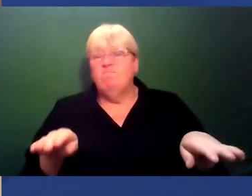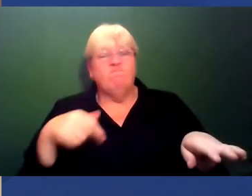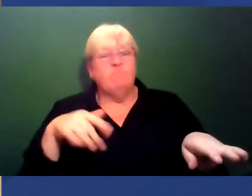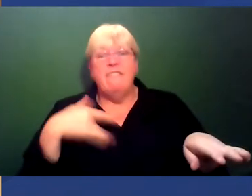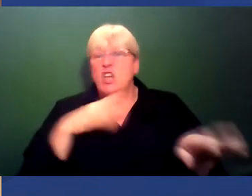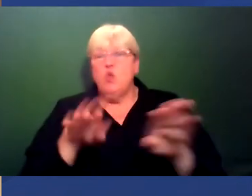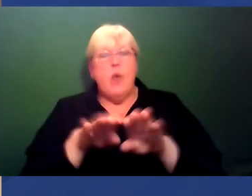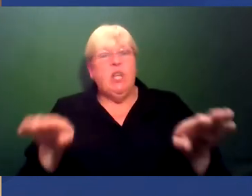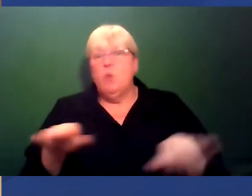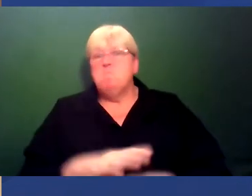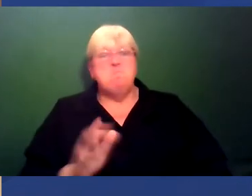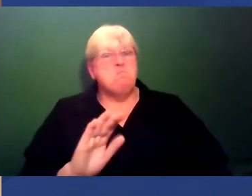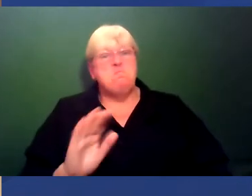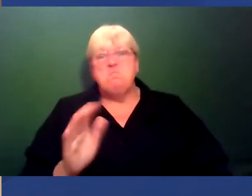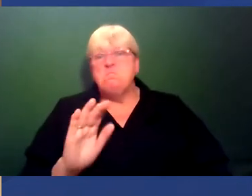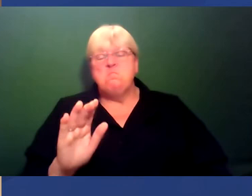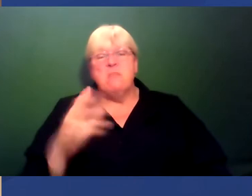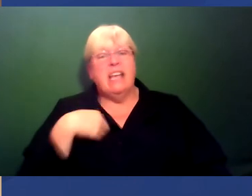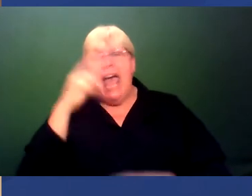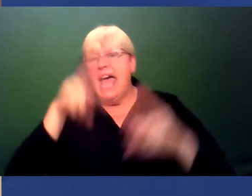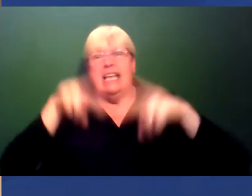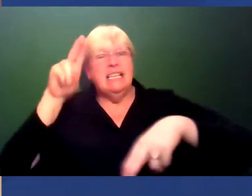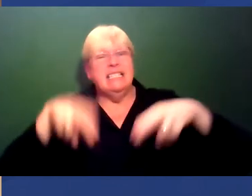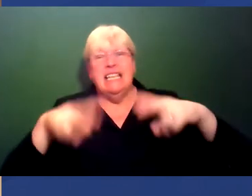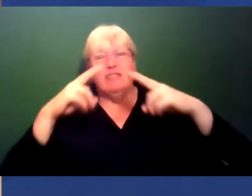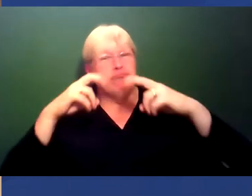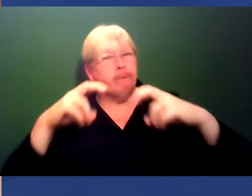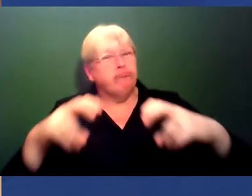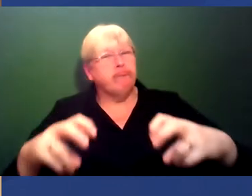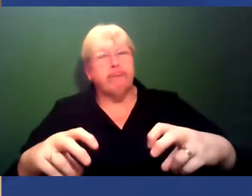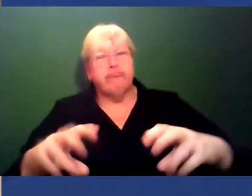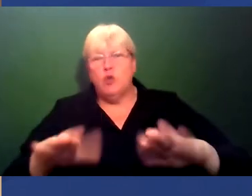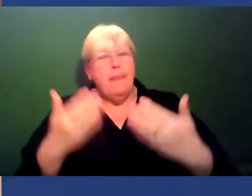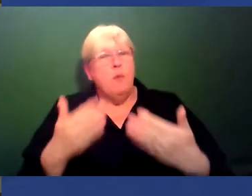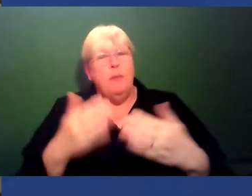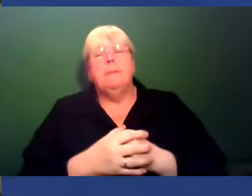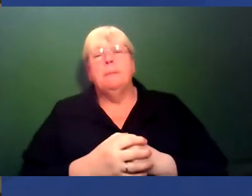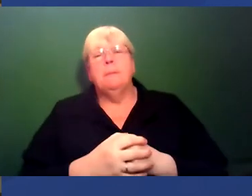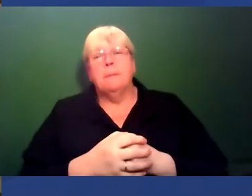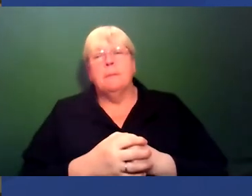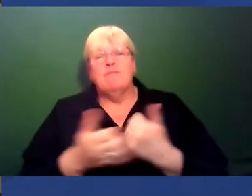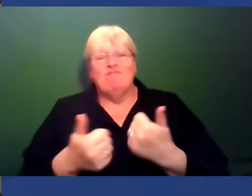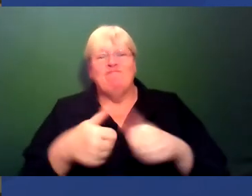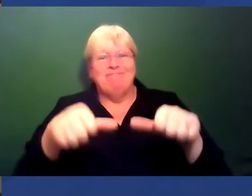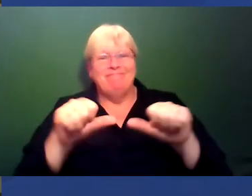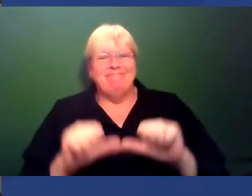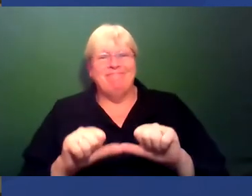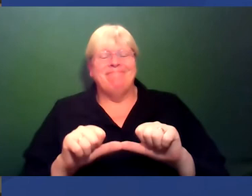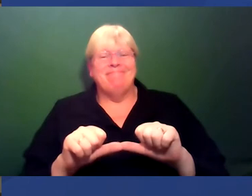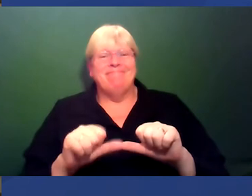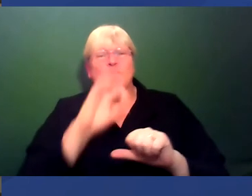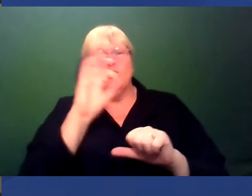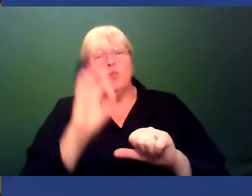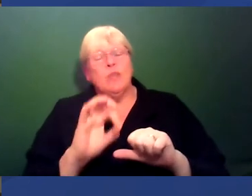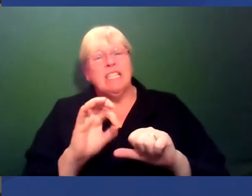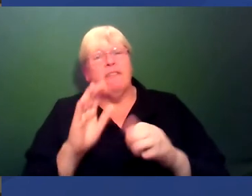meritocratic framework is an equitable framework within which to assess researchers presently. Great. Thank you. The next question